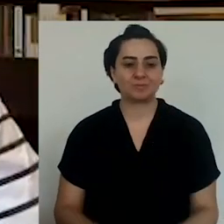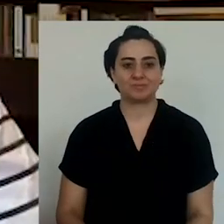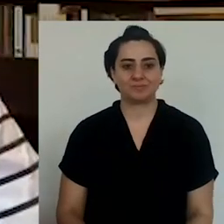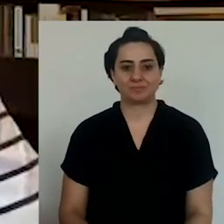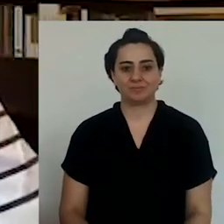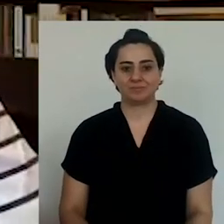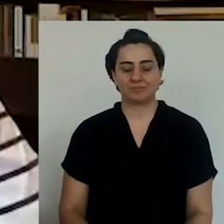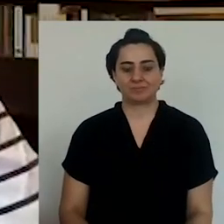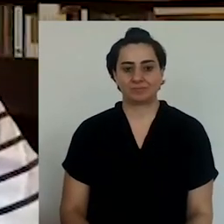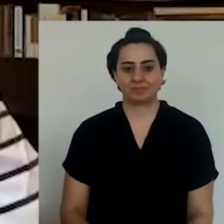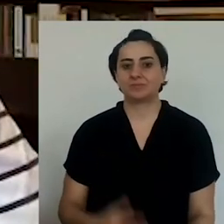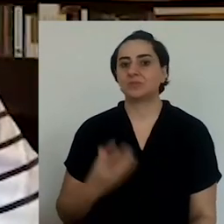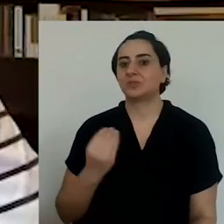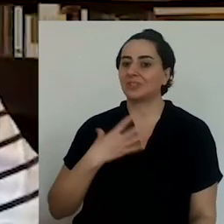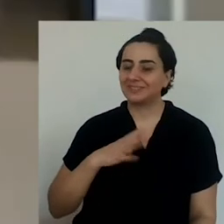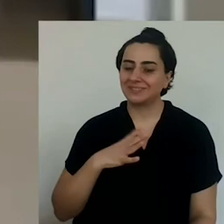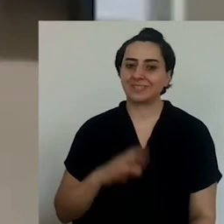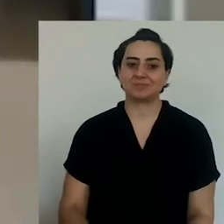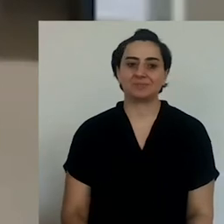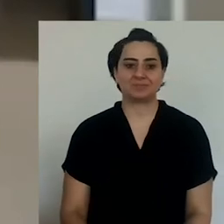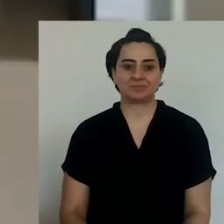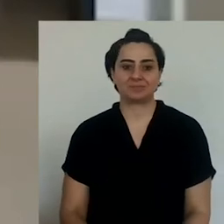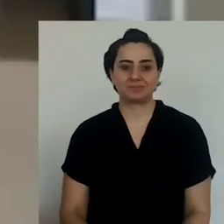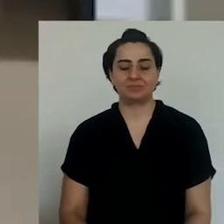Let's... Yes, I would love that.